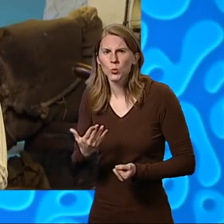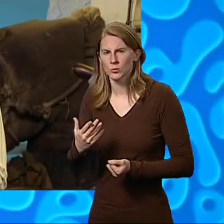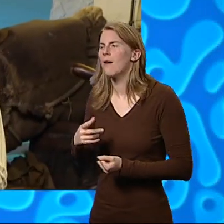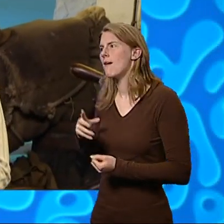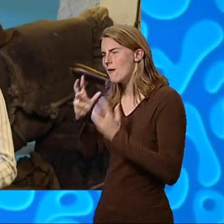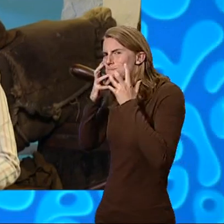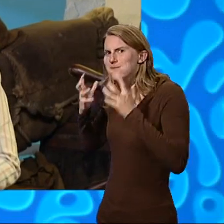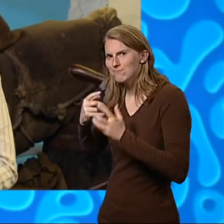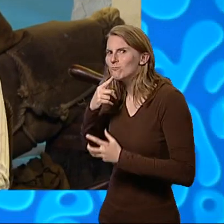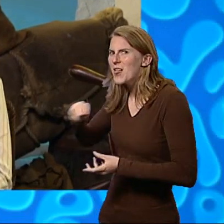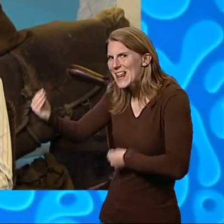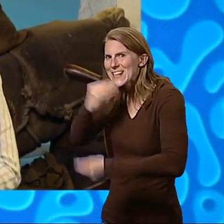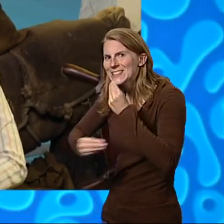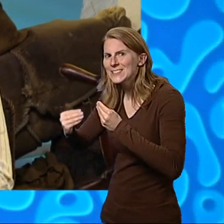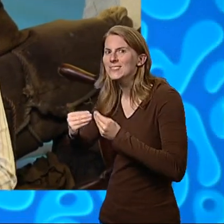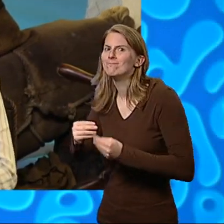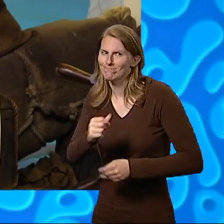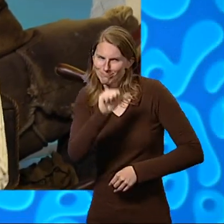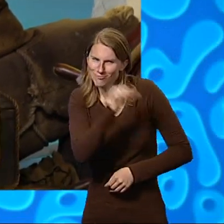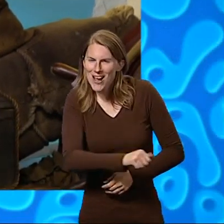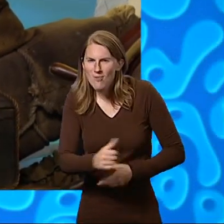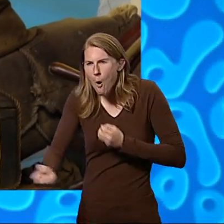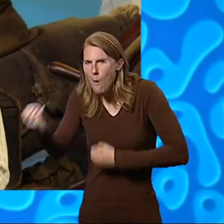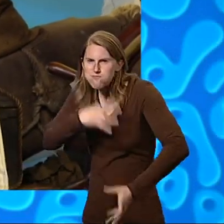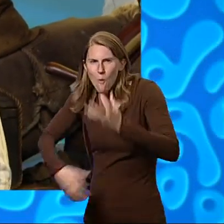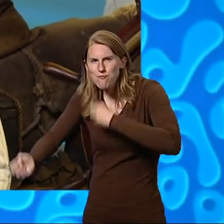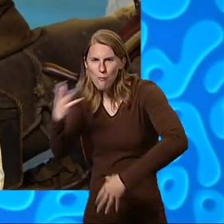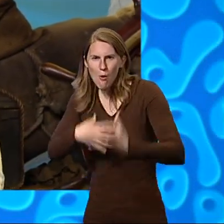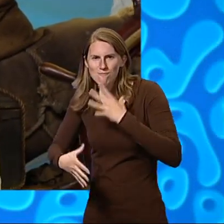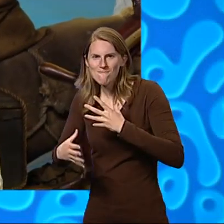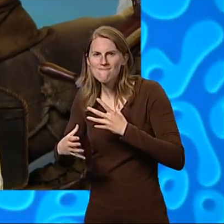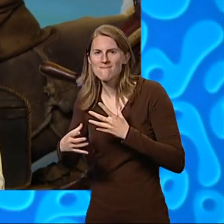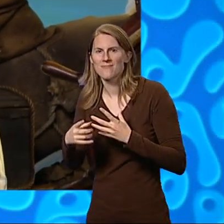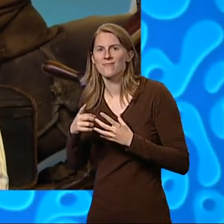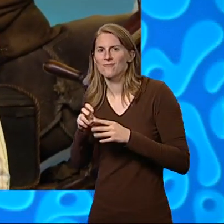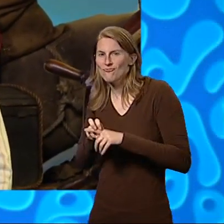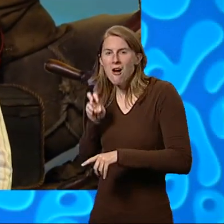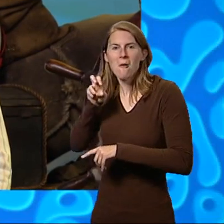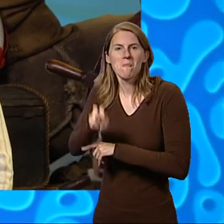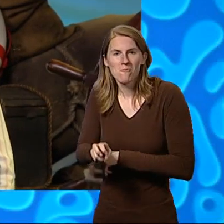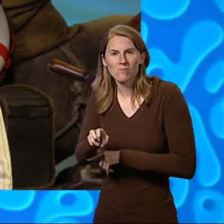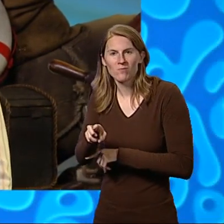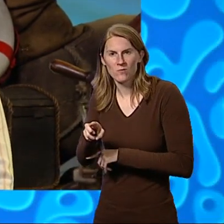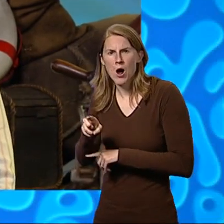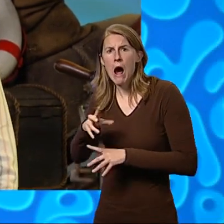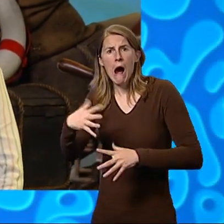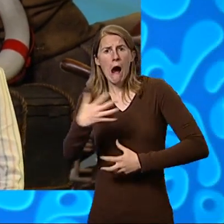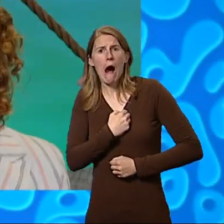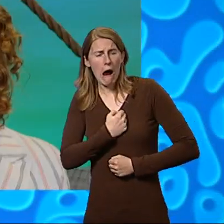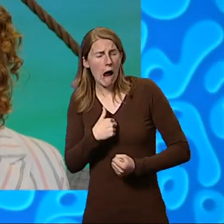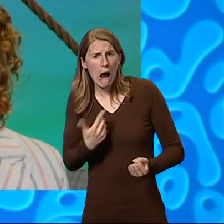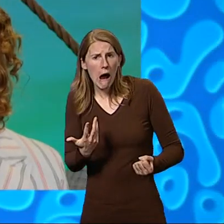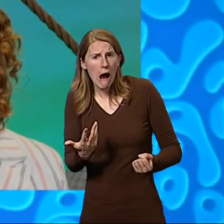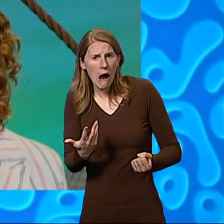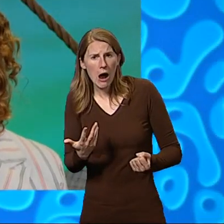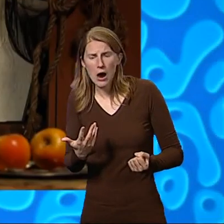said Fifi. Exactly. Chomp, chomp, chomp. Jumping jellyfish. Now you've got me doing it, Lily.